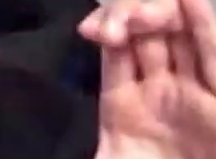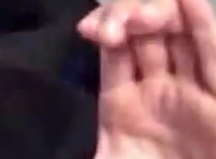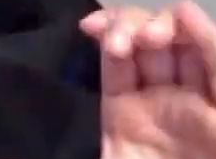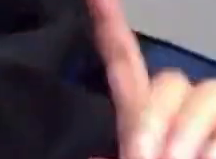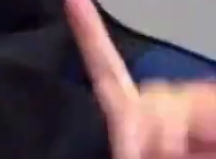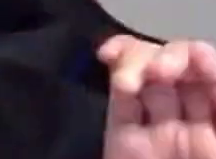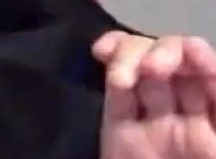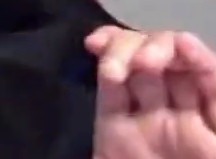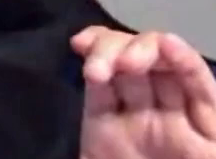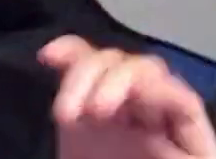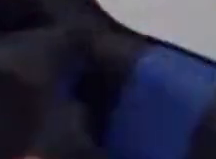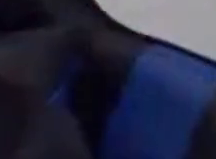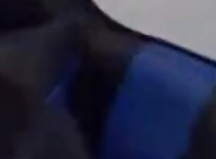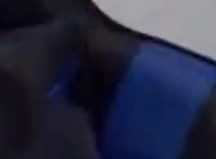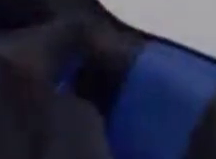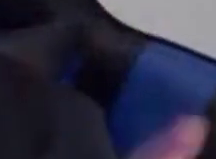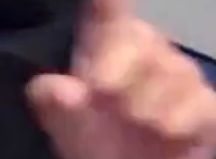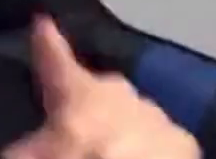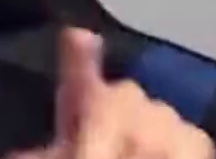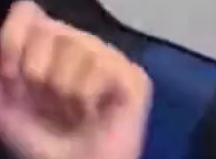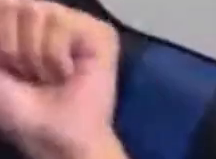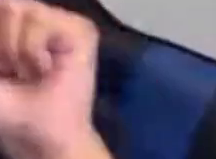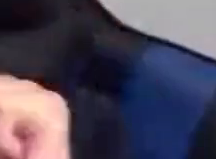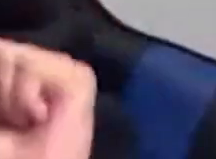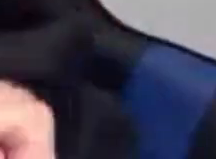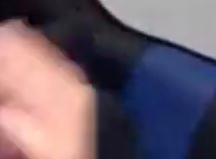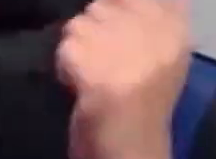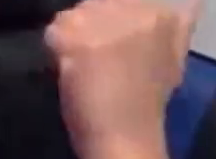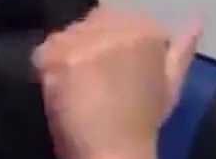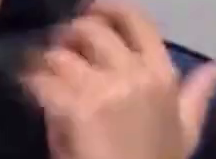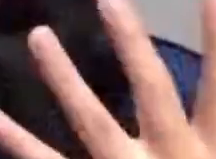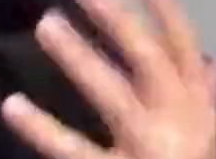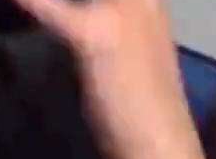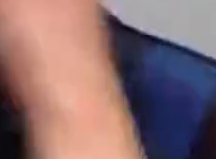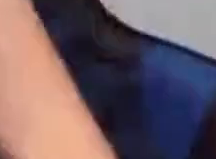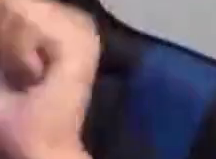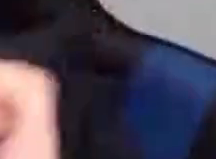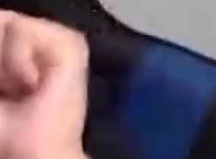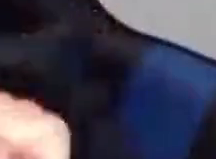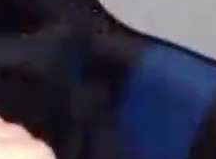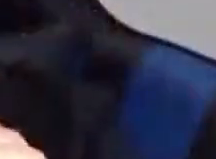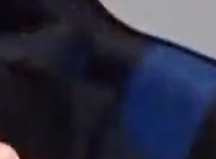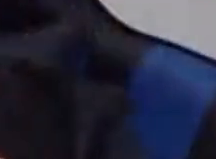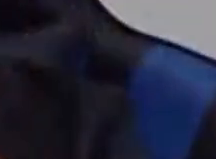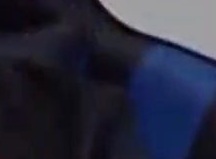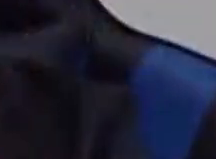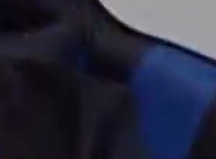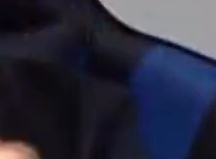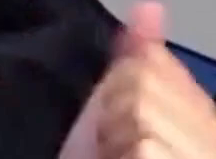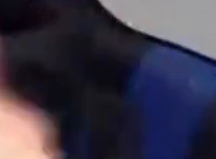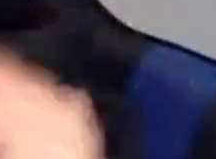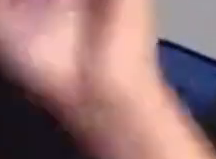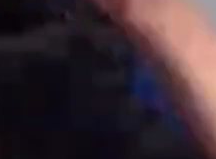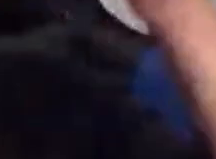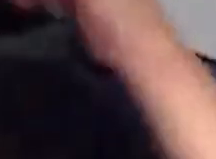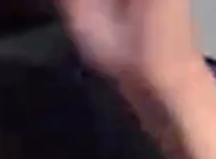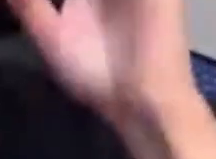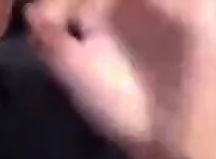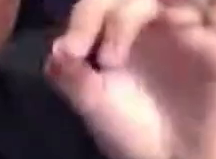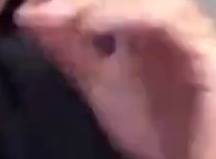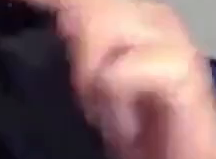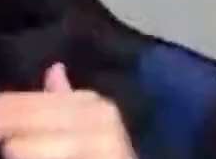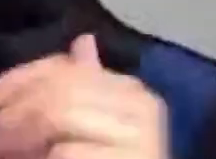They've done a lot of work, a lot of beautiful work in political education, building strong